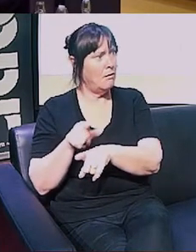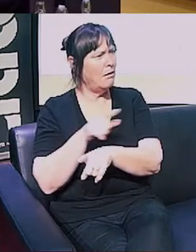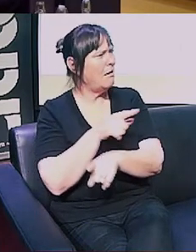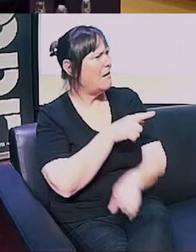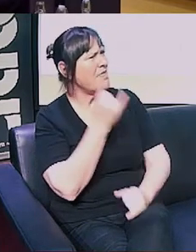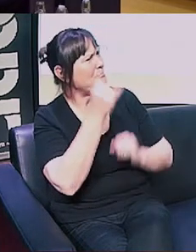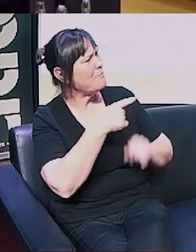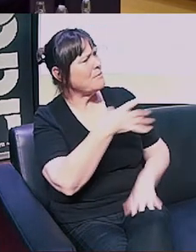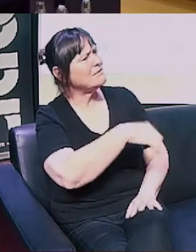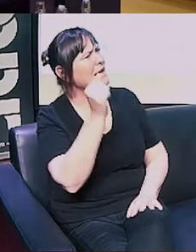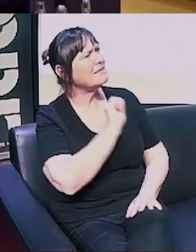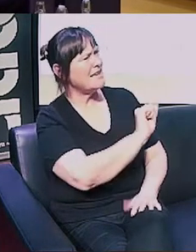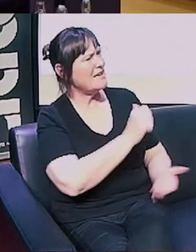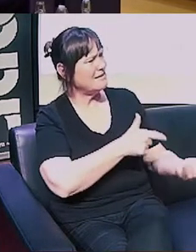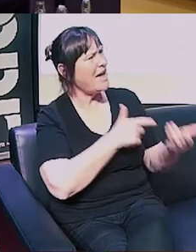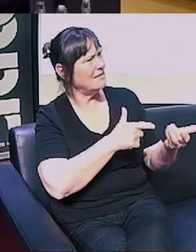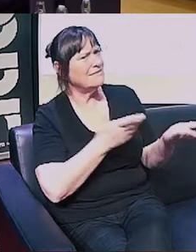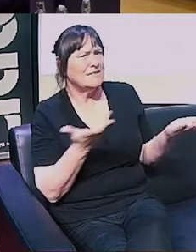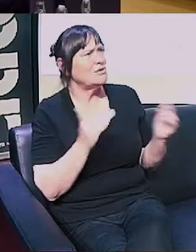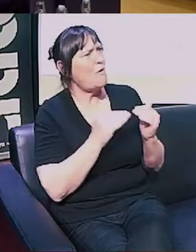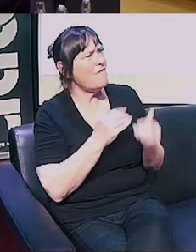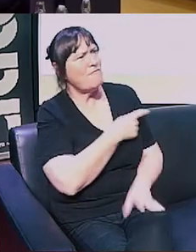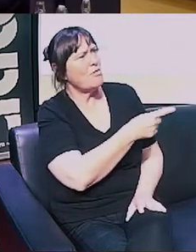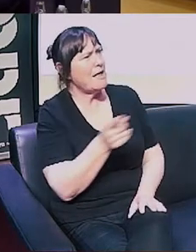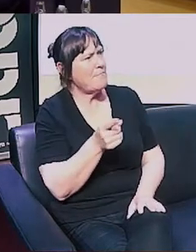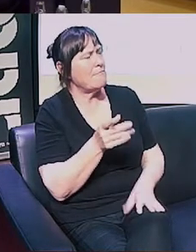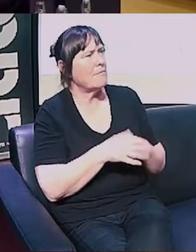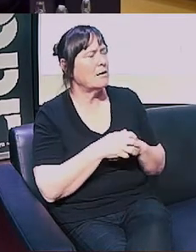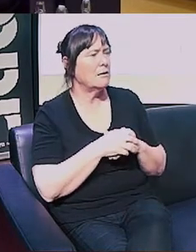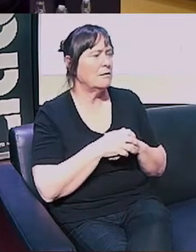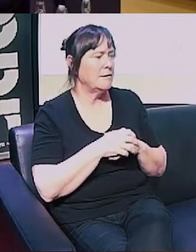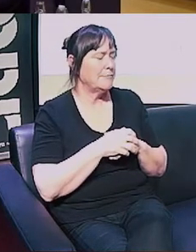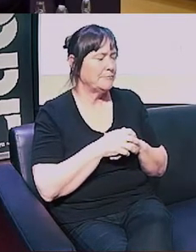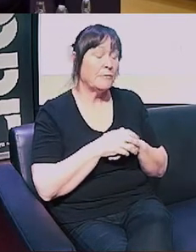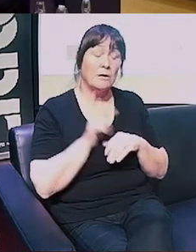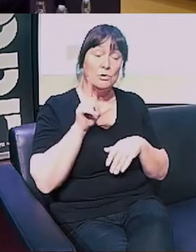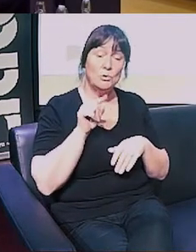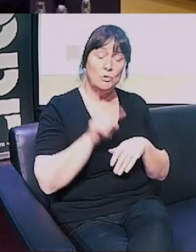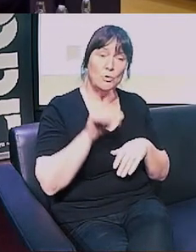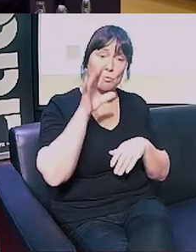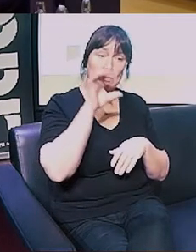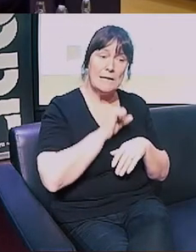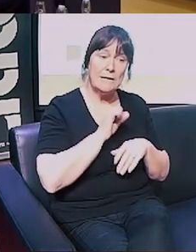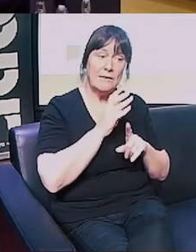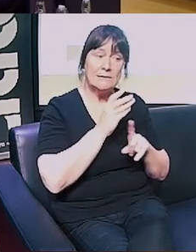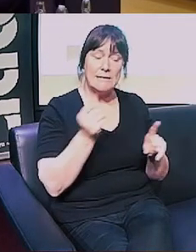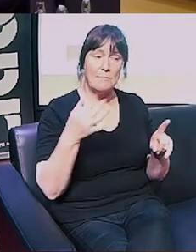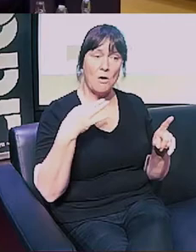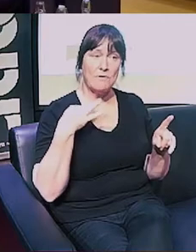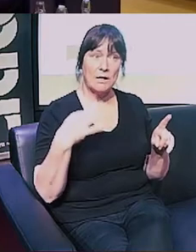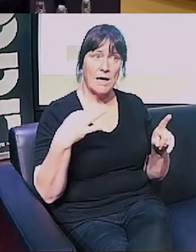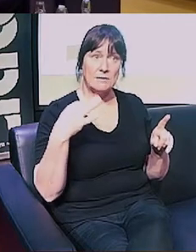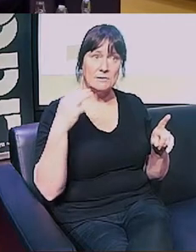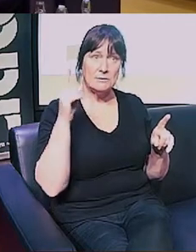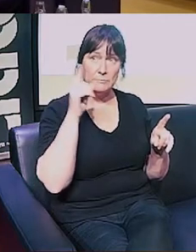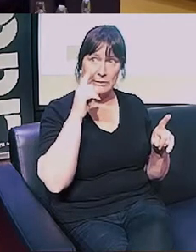yeah, I think everyday New Zealanders have had enough. Do you believe that some of the candidate views